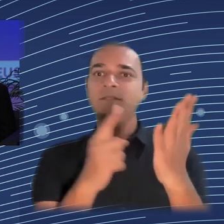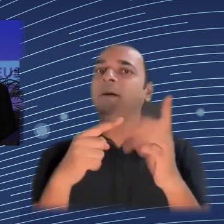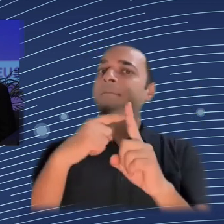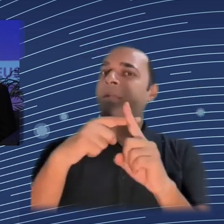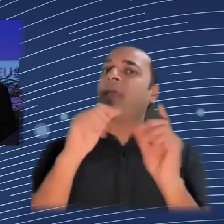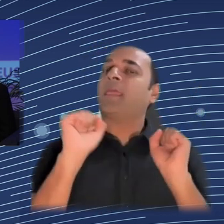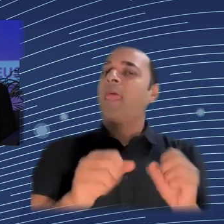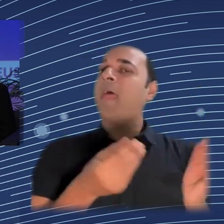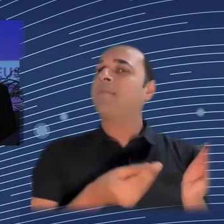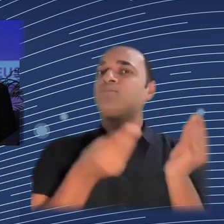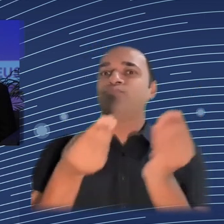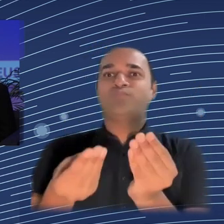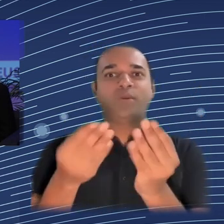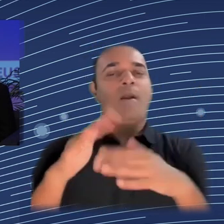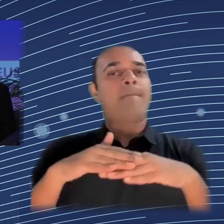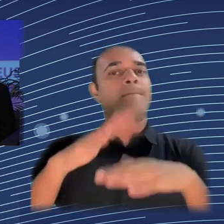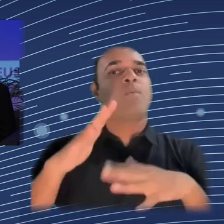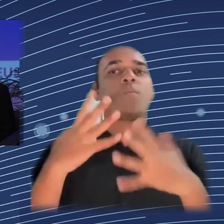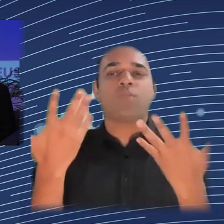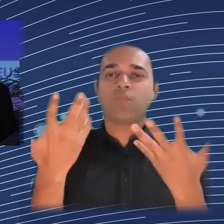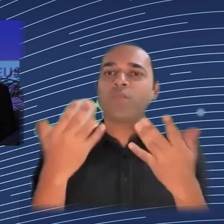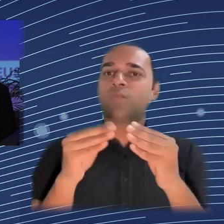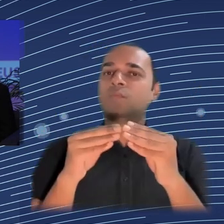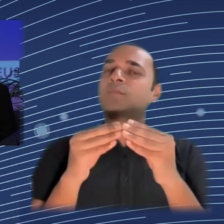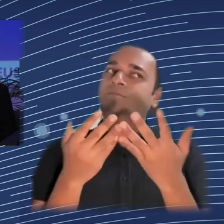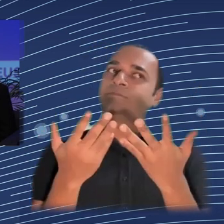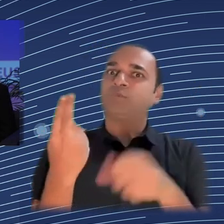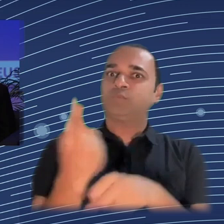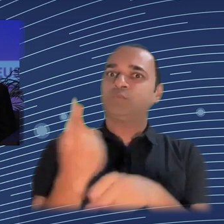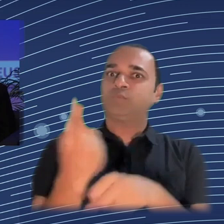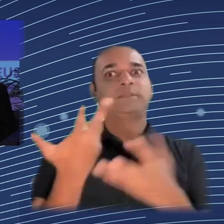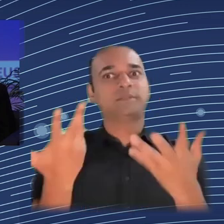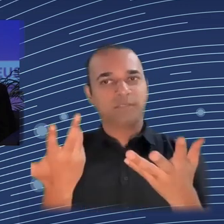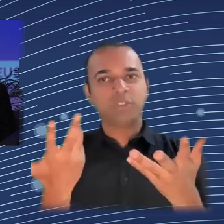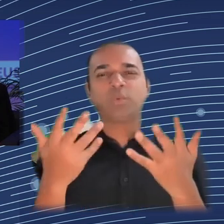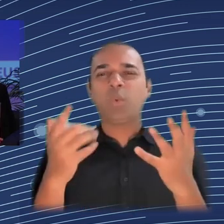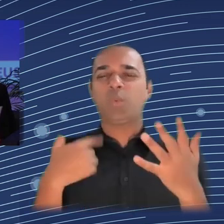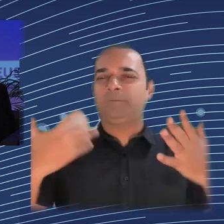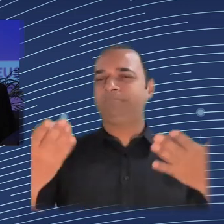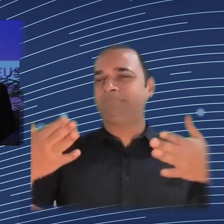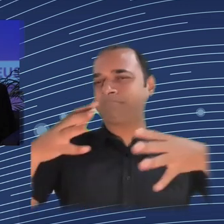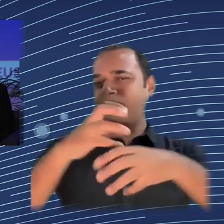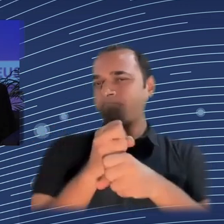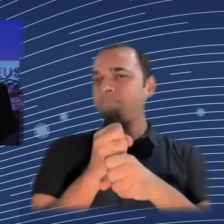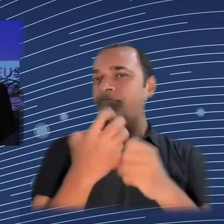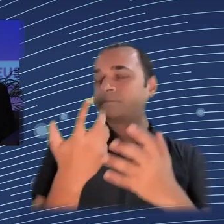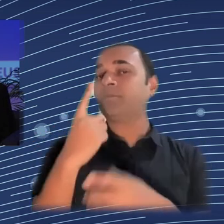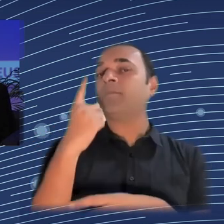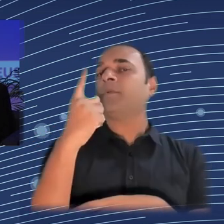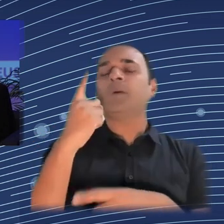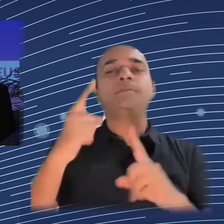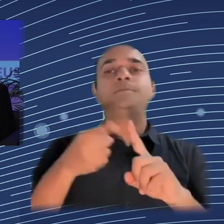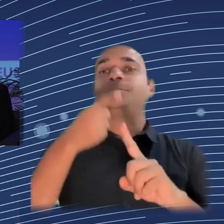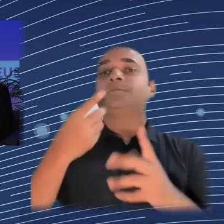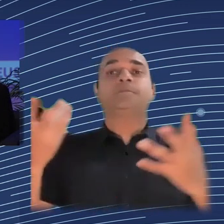that is to understand what is the right problem that we need to tackle. And once again, here, design can provide